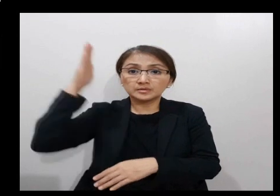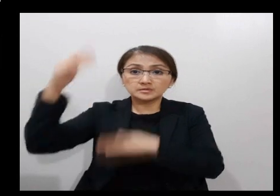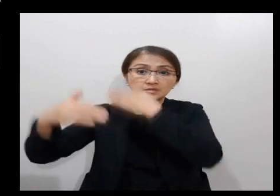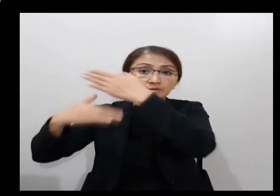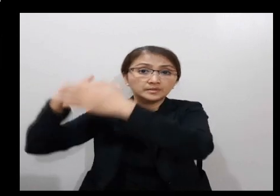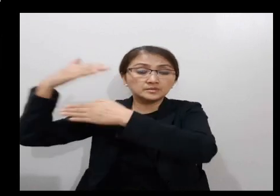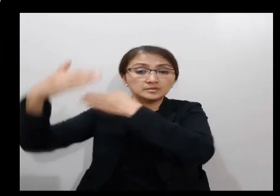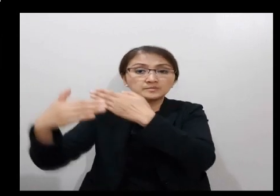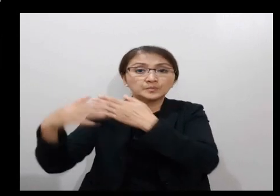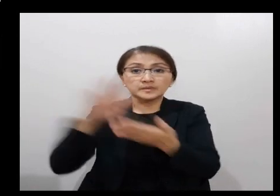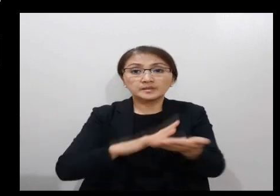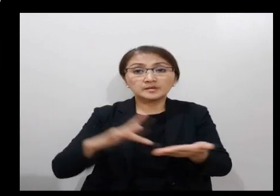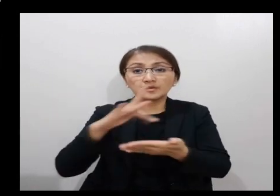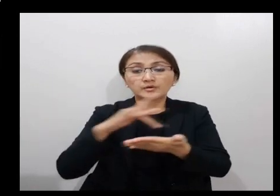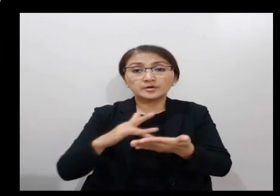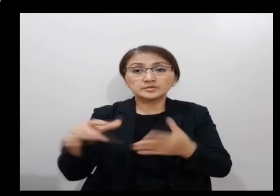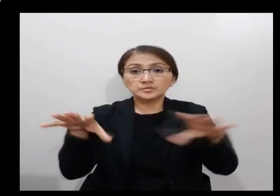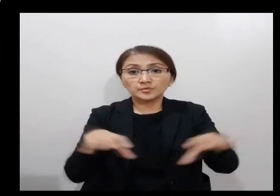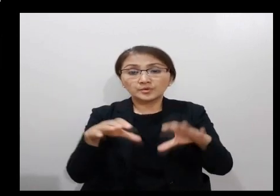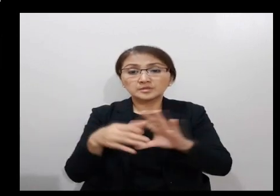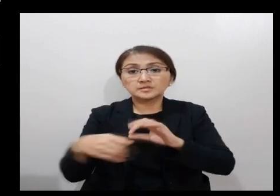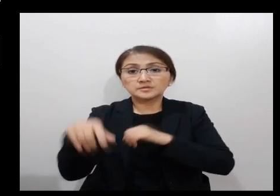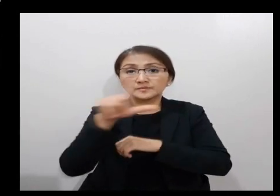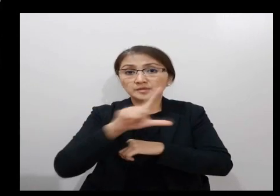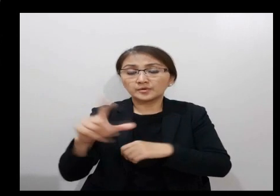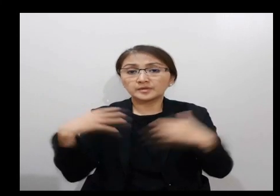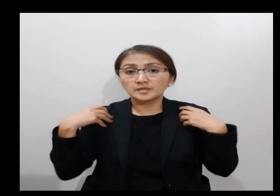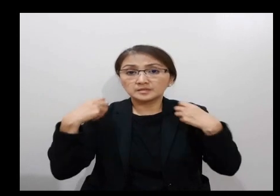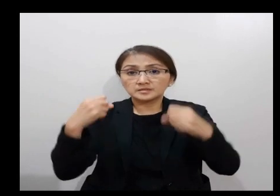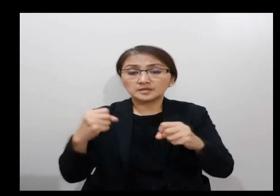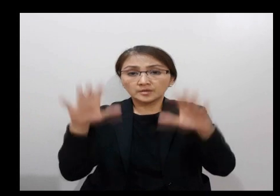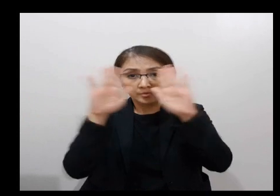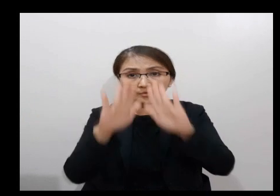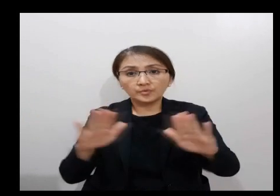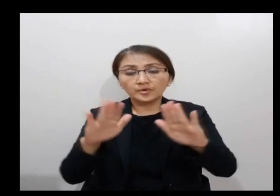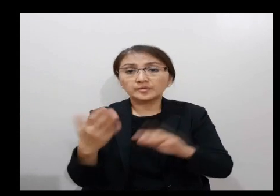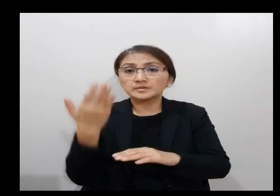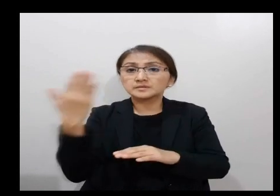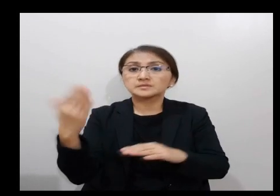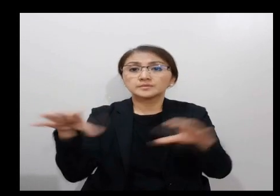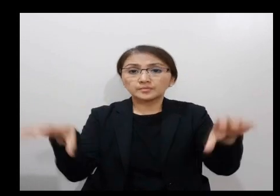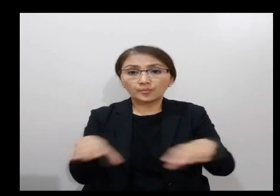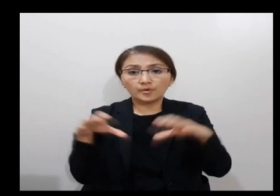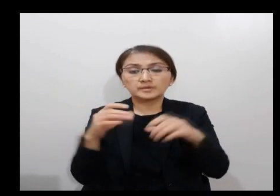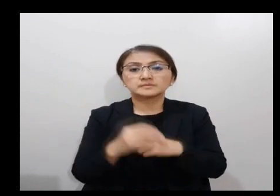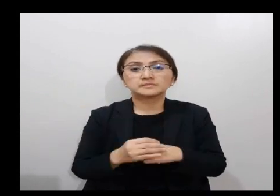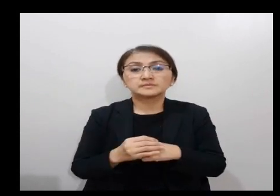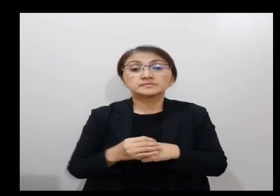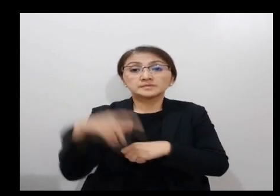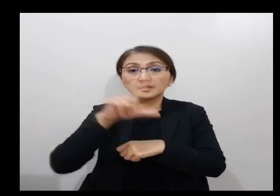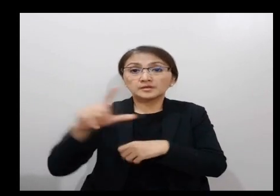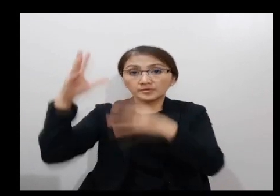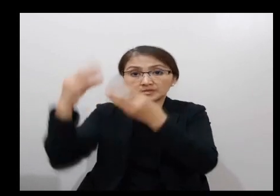to come, the glorious deeds of the Lord and his strength, and the wonders that he wrought. The